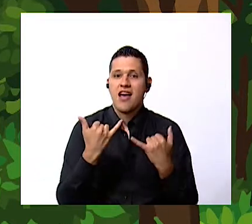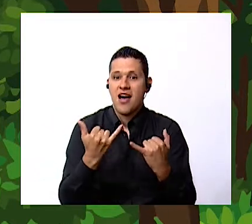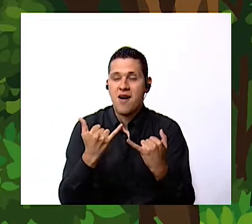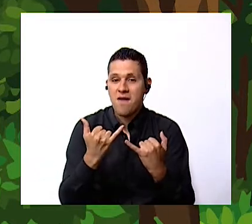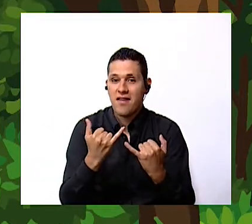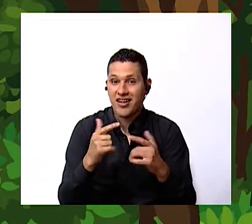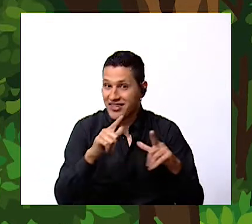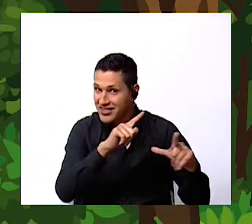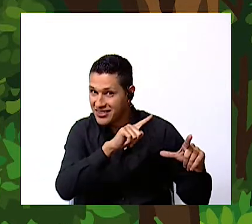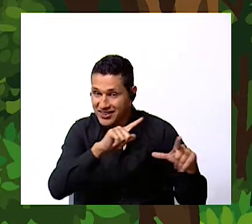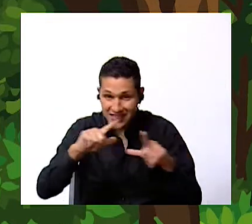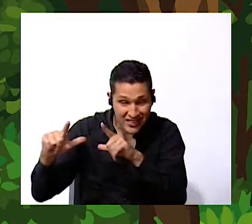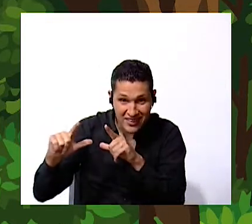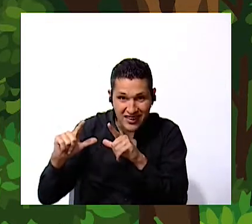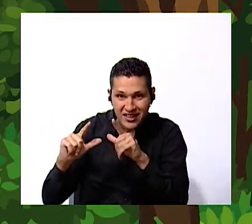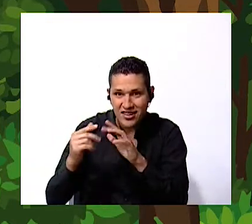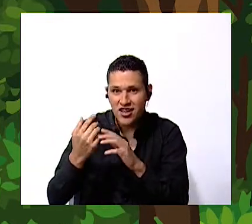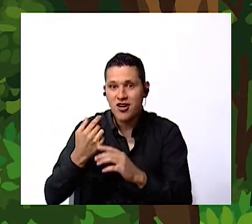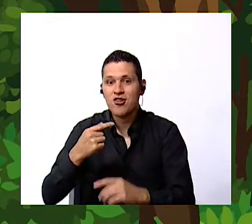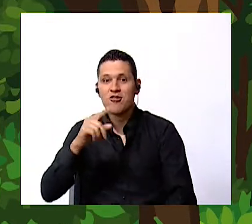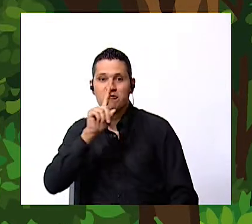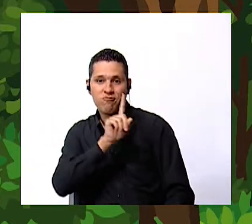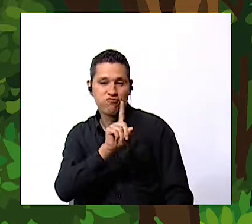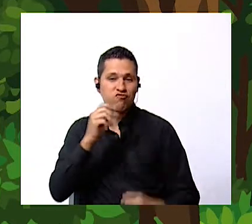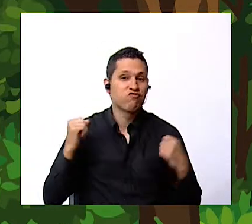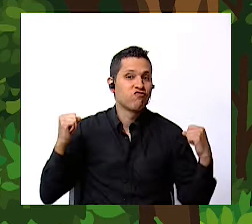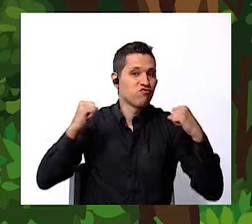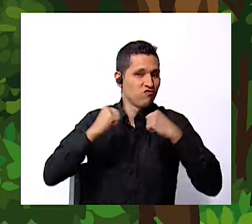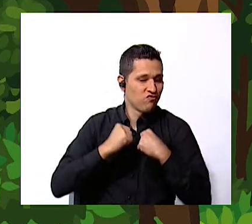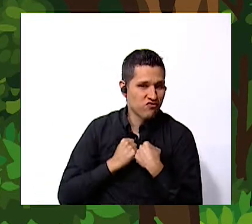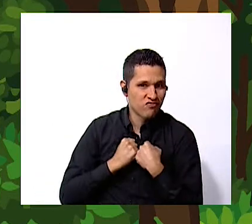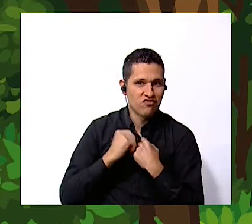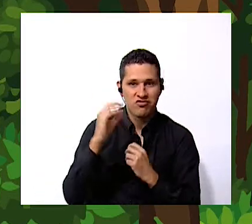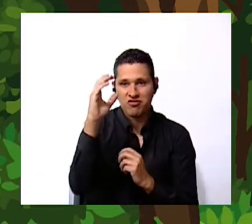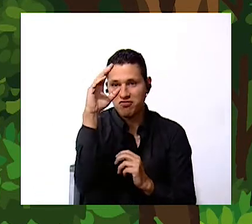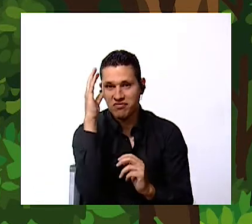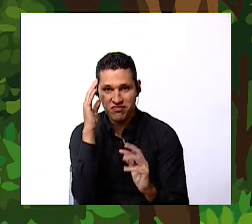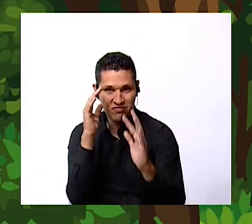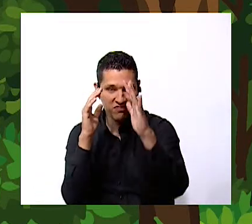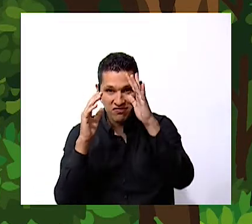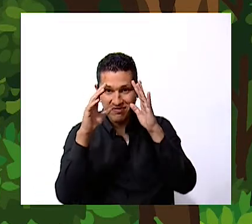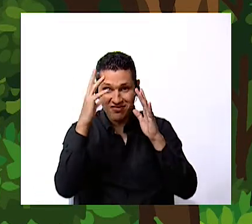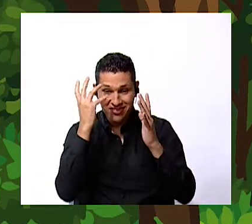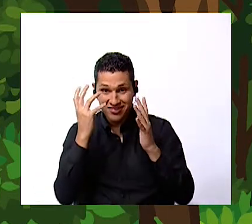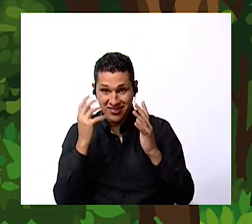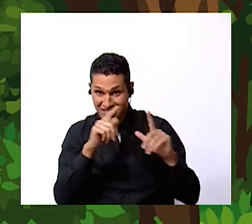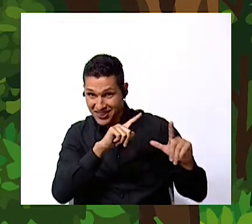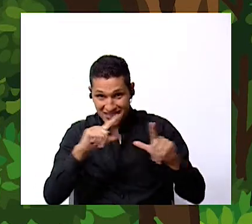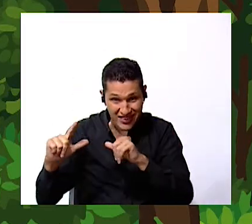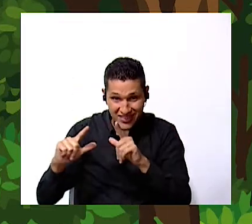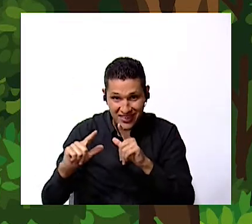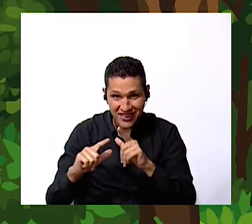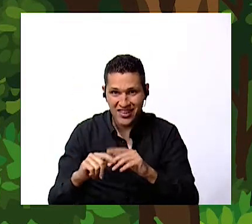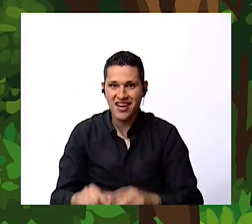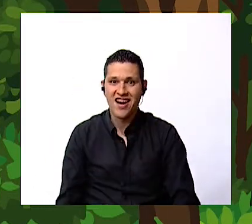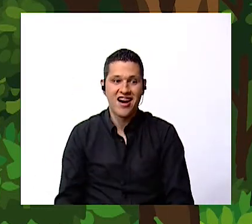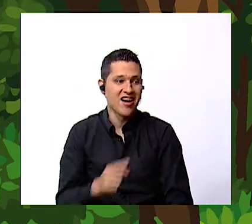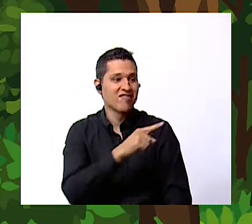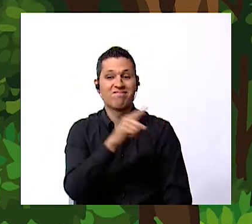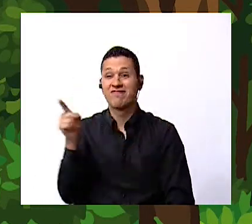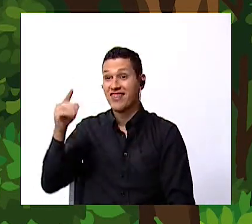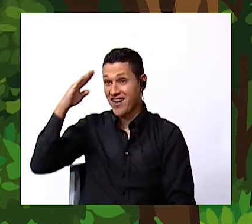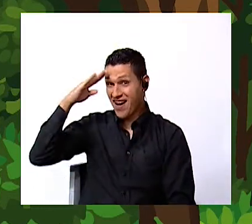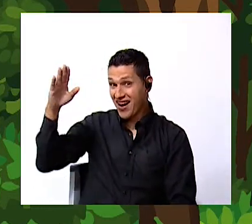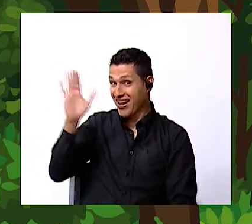explore learn and have lots of fun well this is the right place to be and hello David